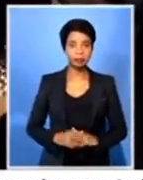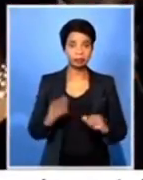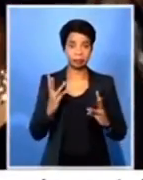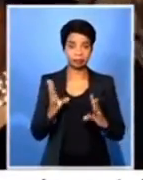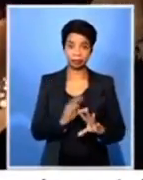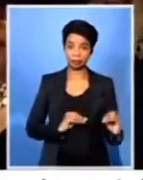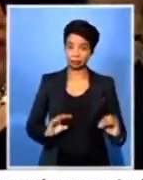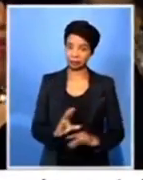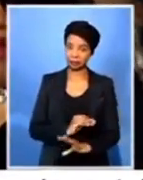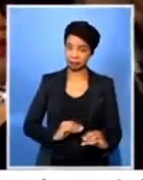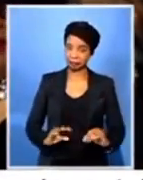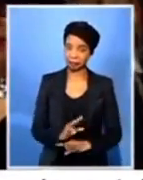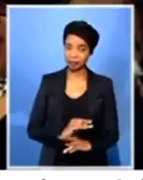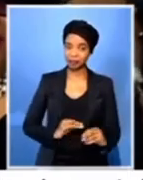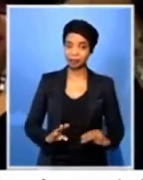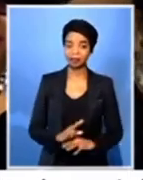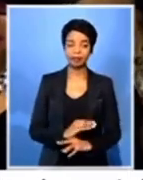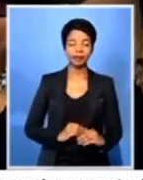Ma.